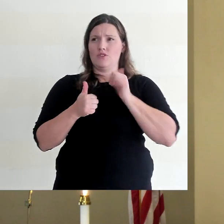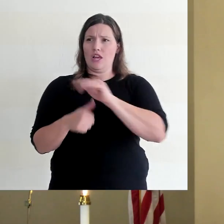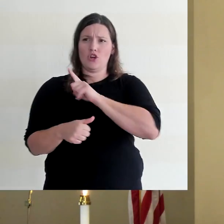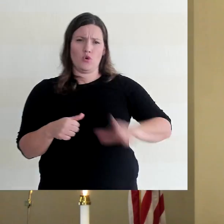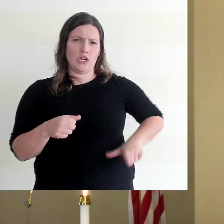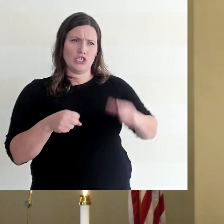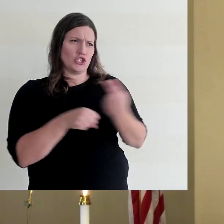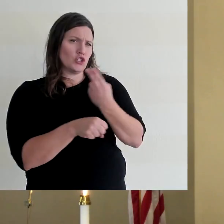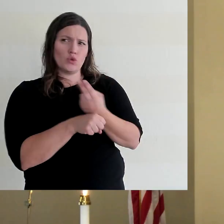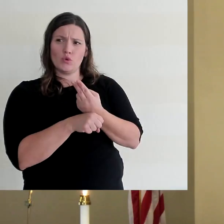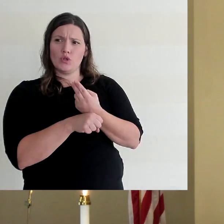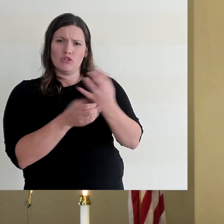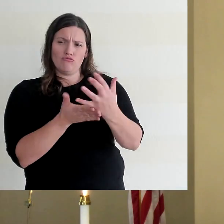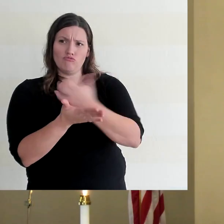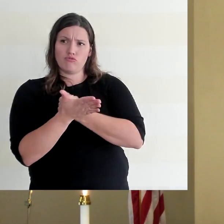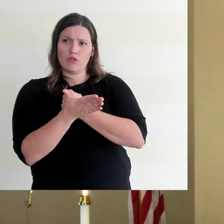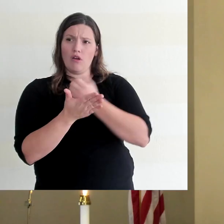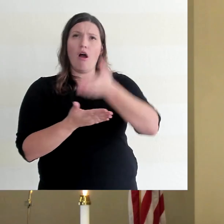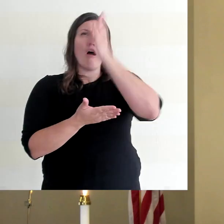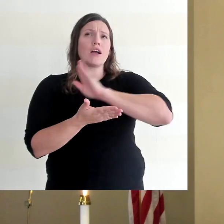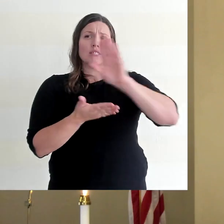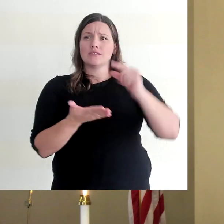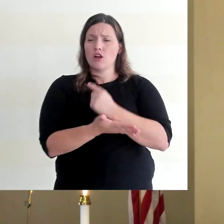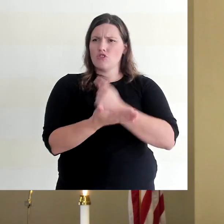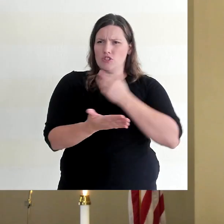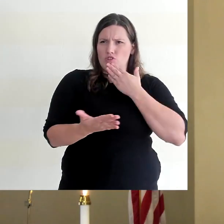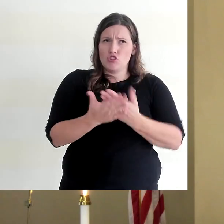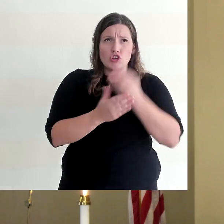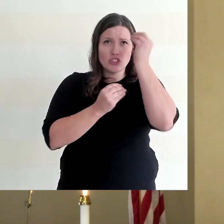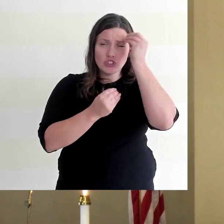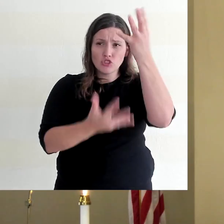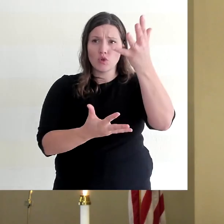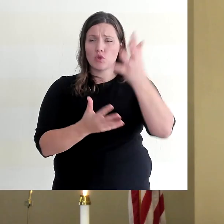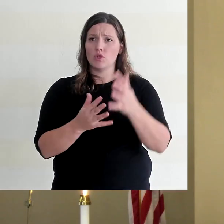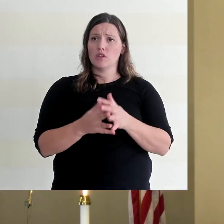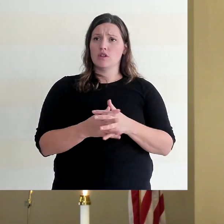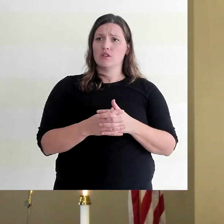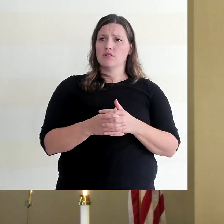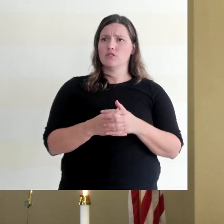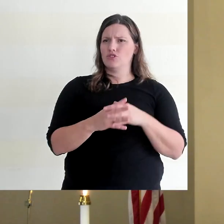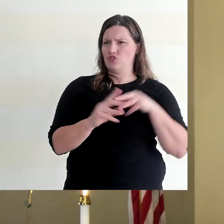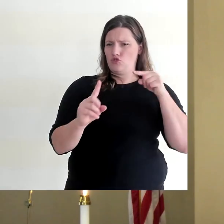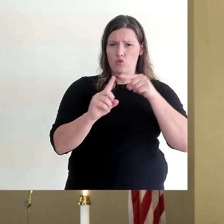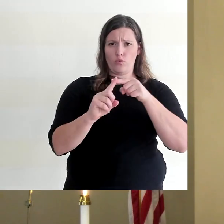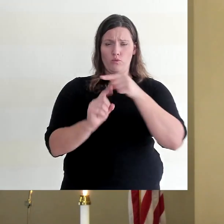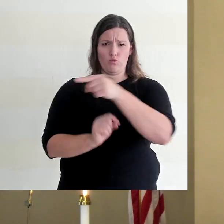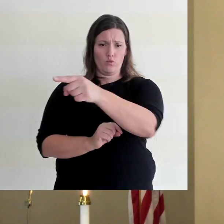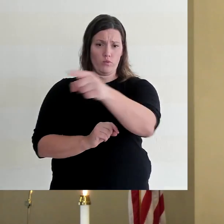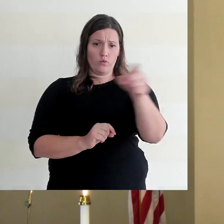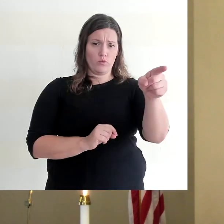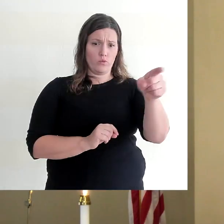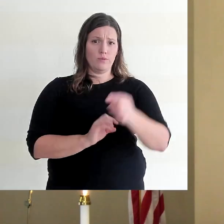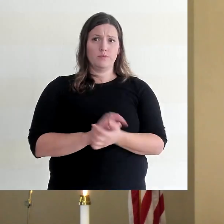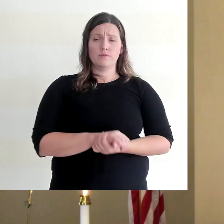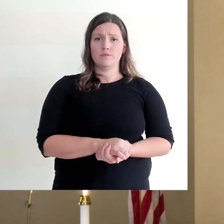use to bring that gospel good news about Jesus to you? In Hebrews, we